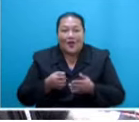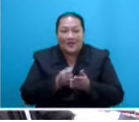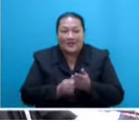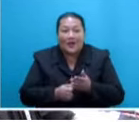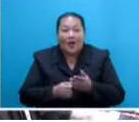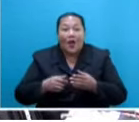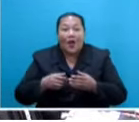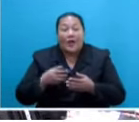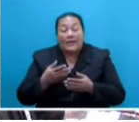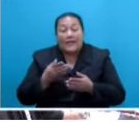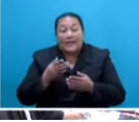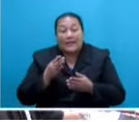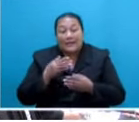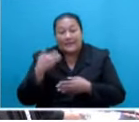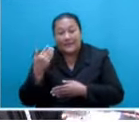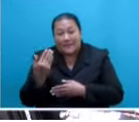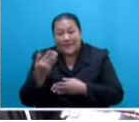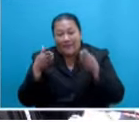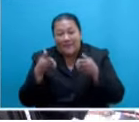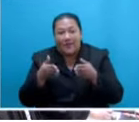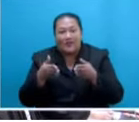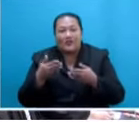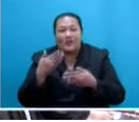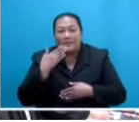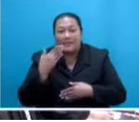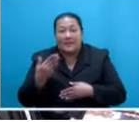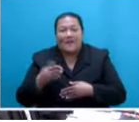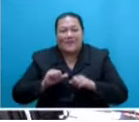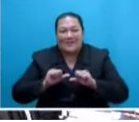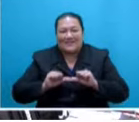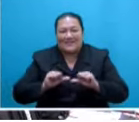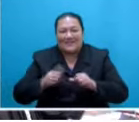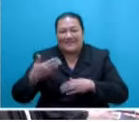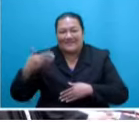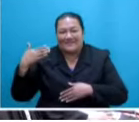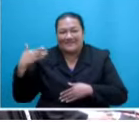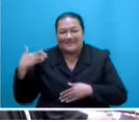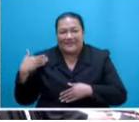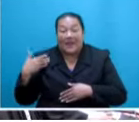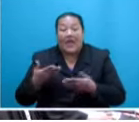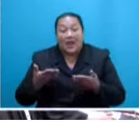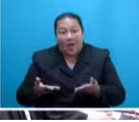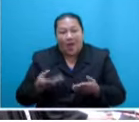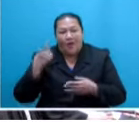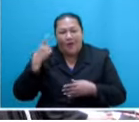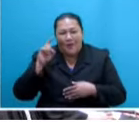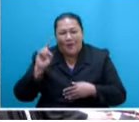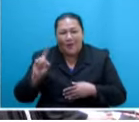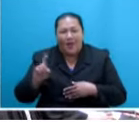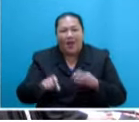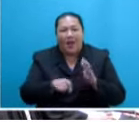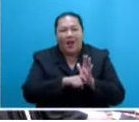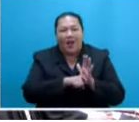President's address. And I now call on the Honourable Simeone Rossock. You have the floor,